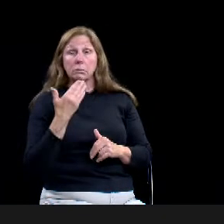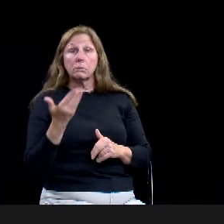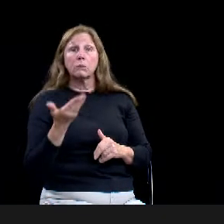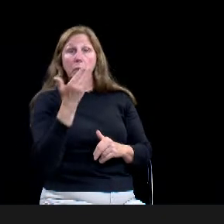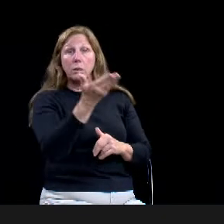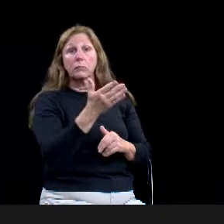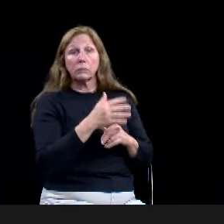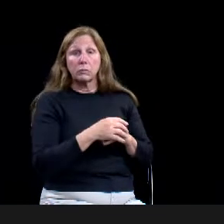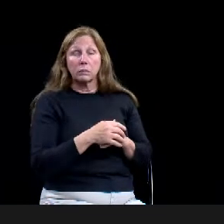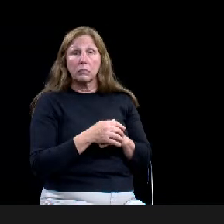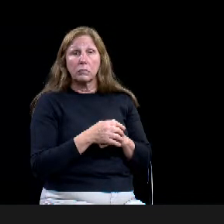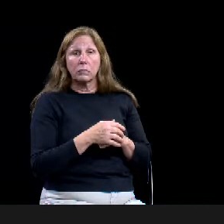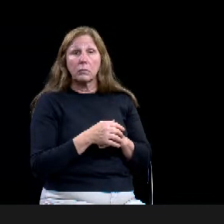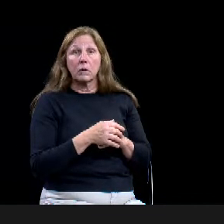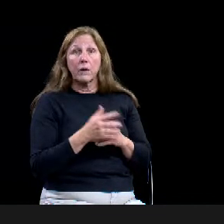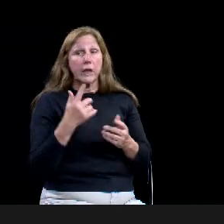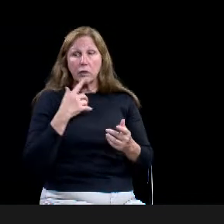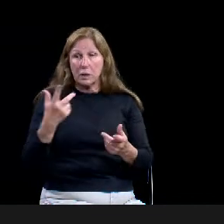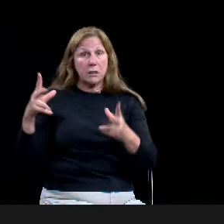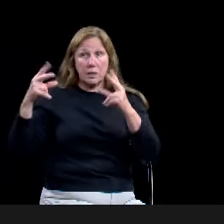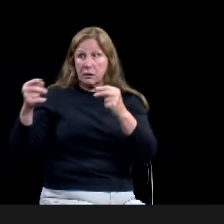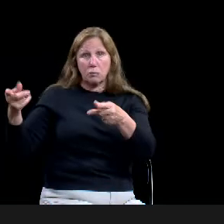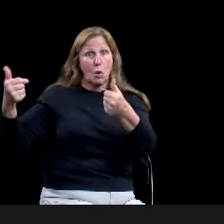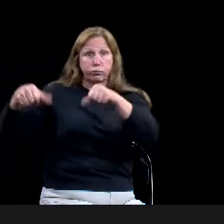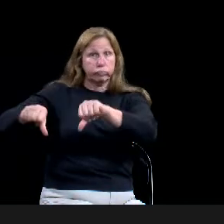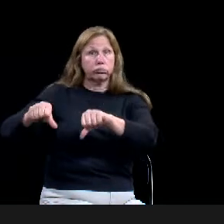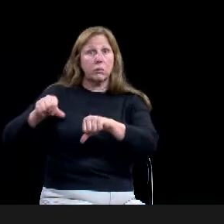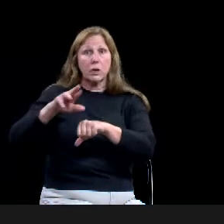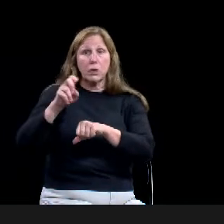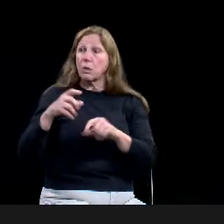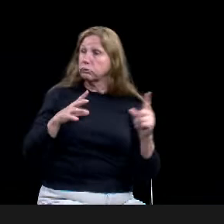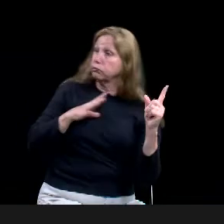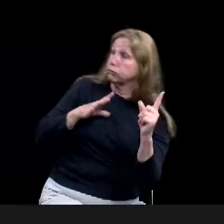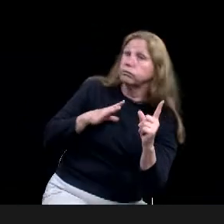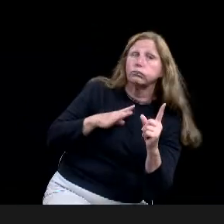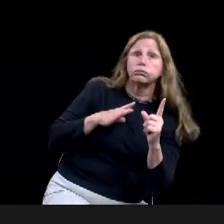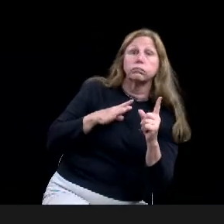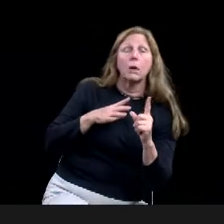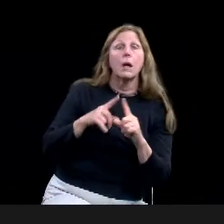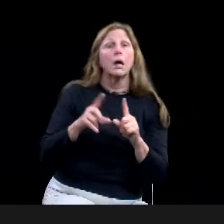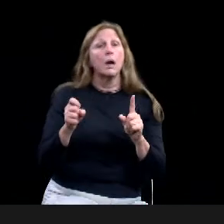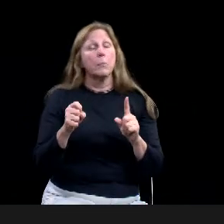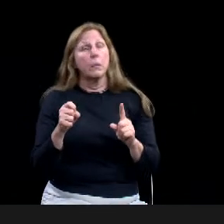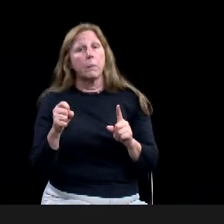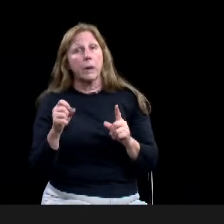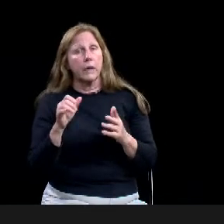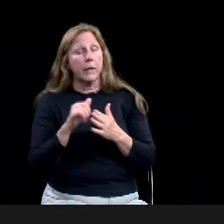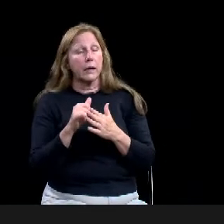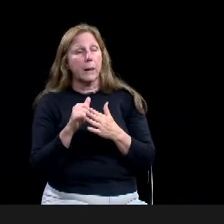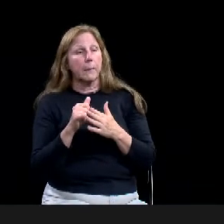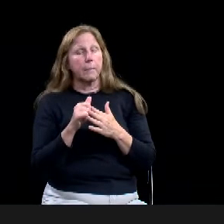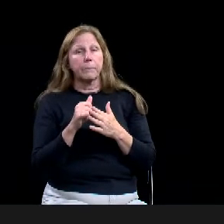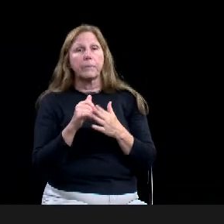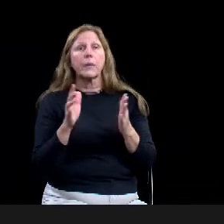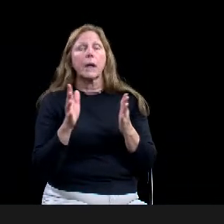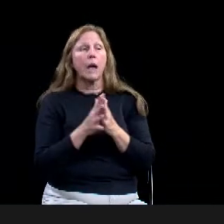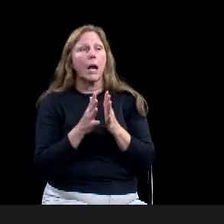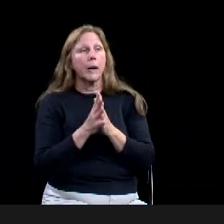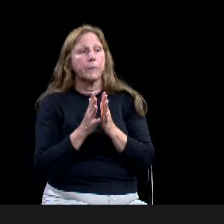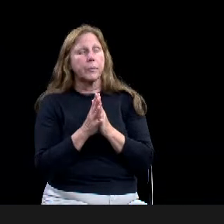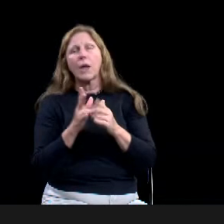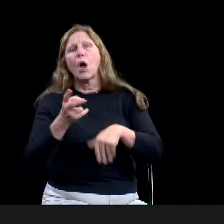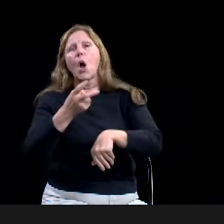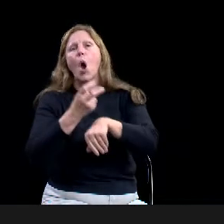I, just, I just don't, it's hard to put a timetable on that for a specific zoning case. I got you. I appreciate that clarity.